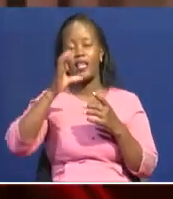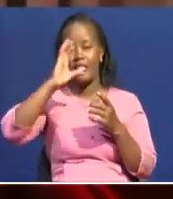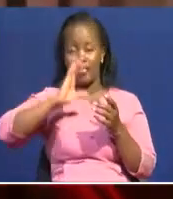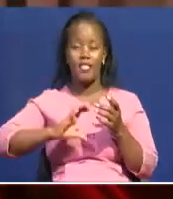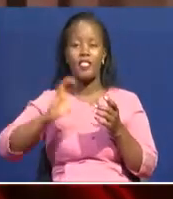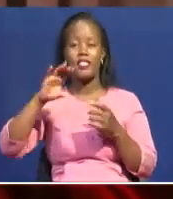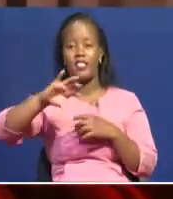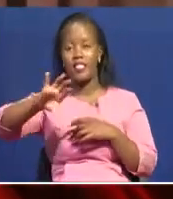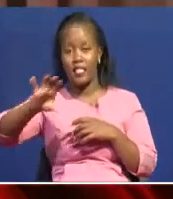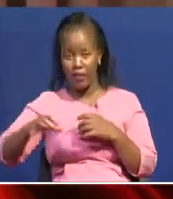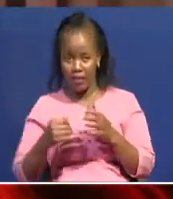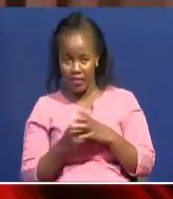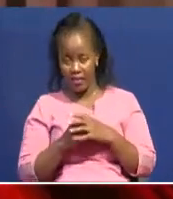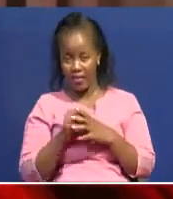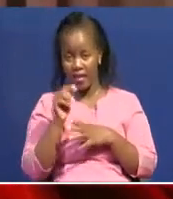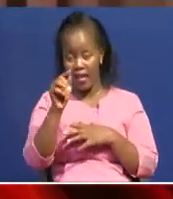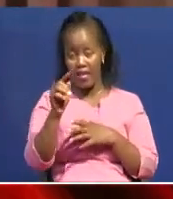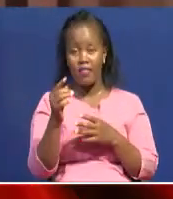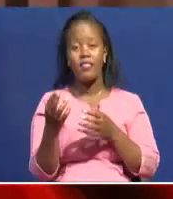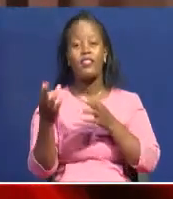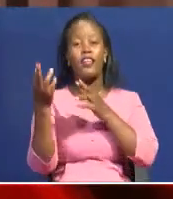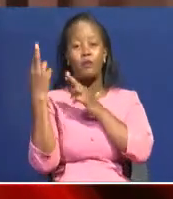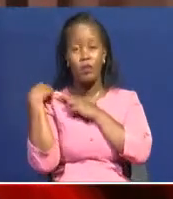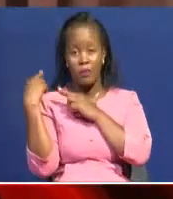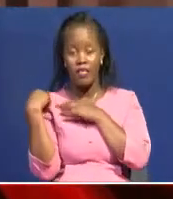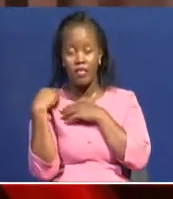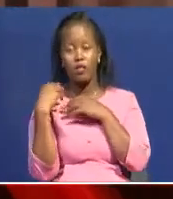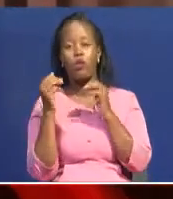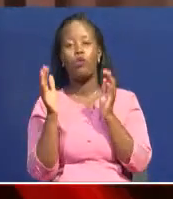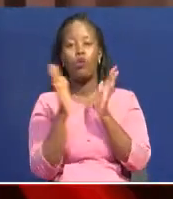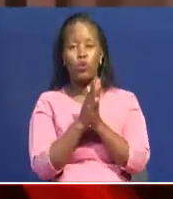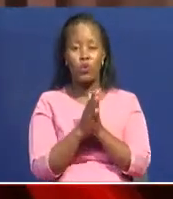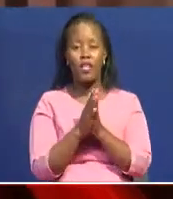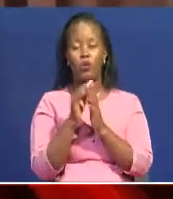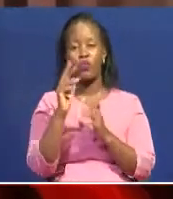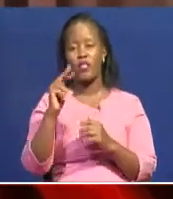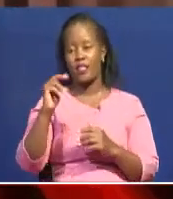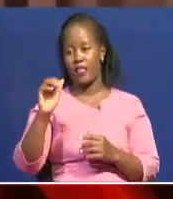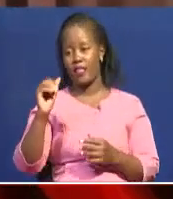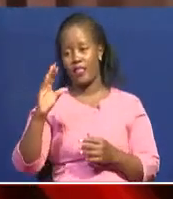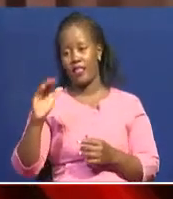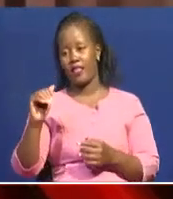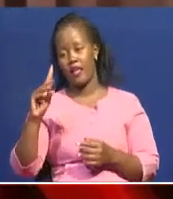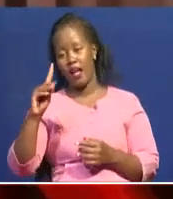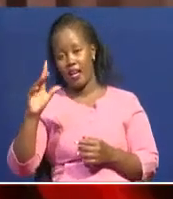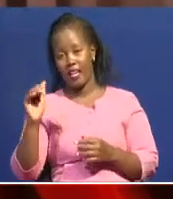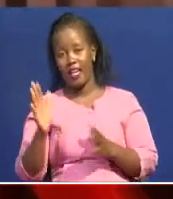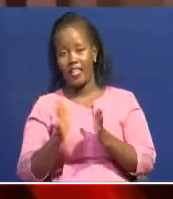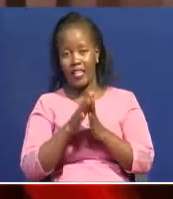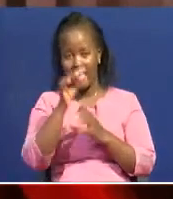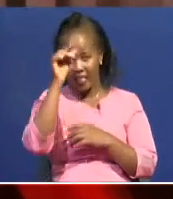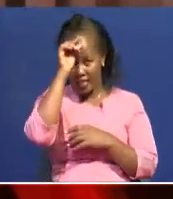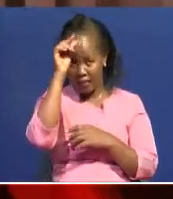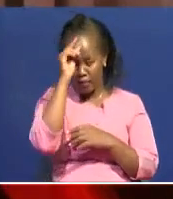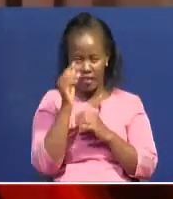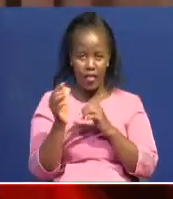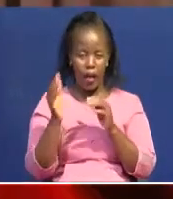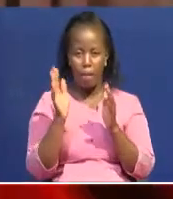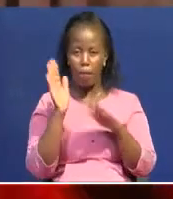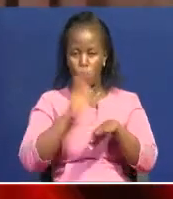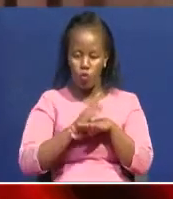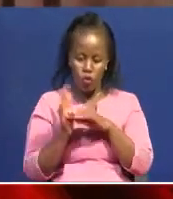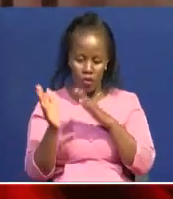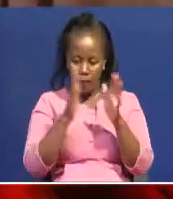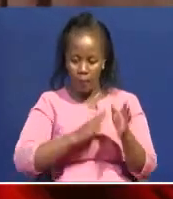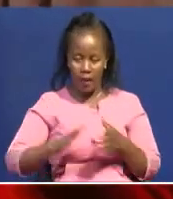responsibility was being done by NACADA and the national government in a very responsible manner. Since the advent of